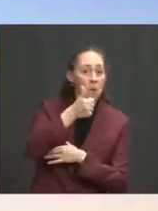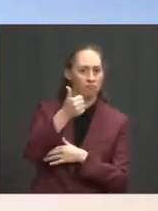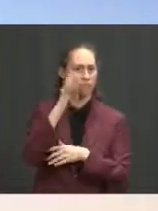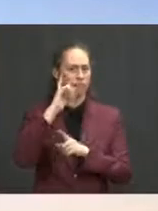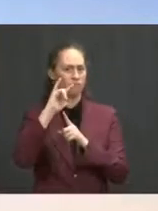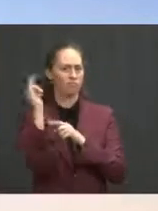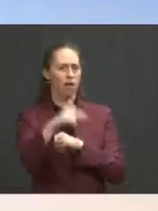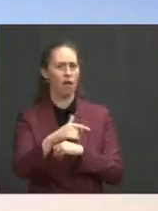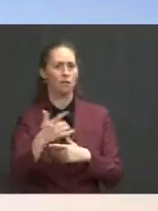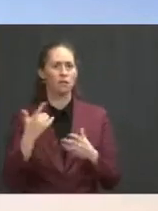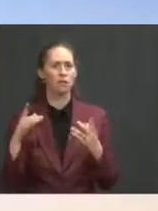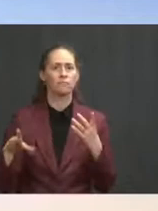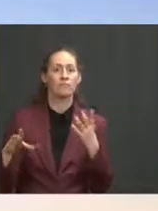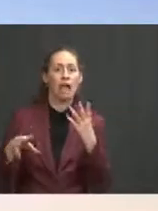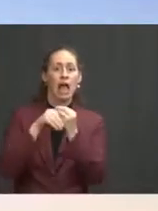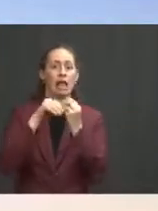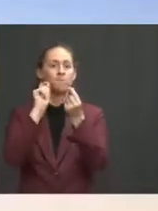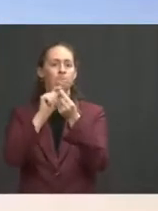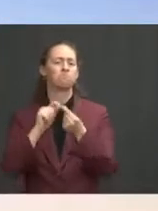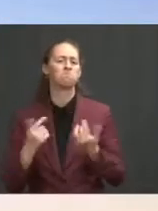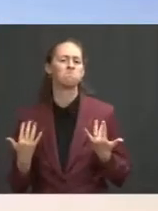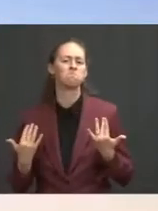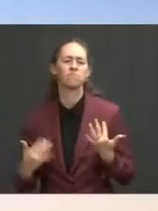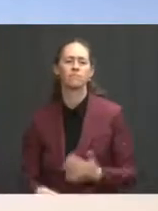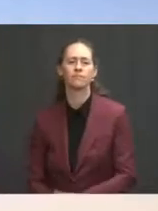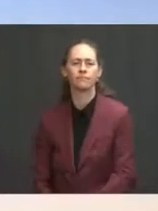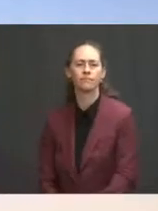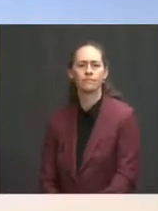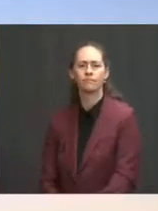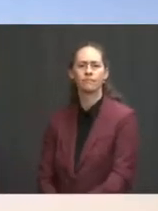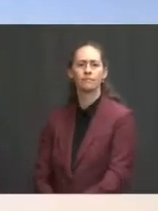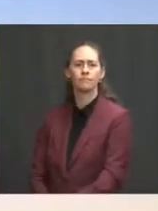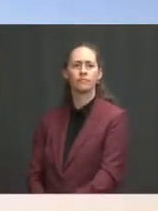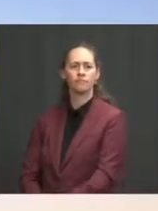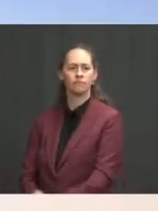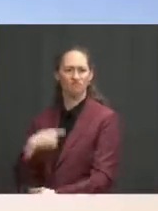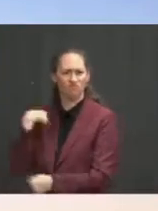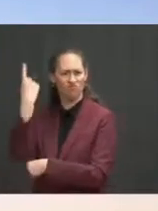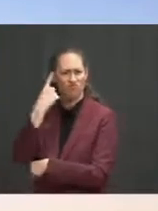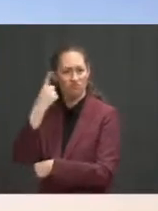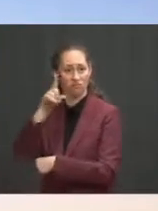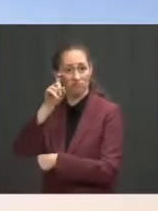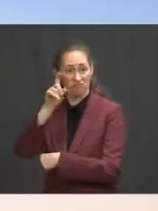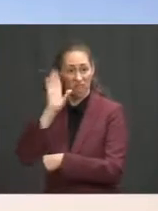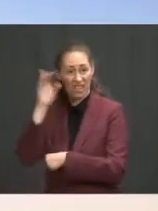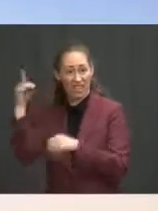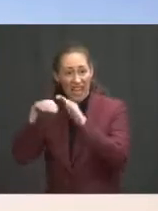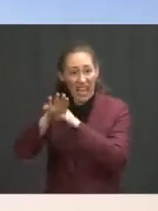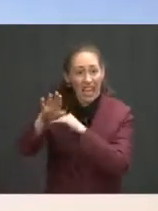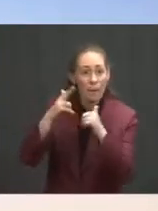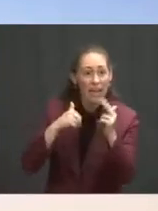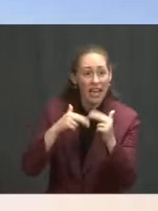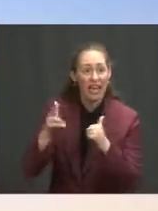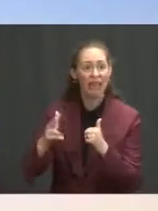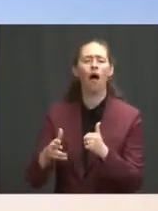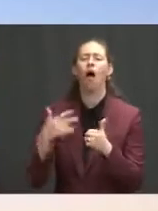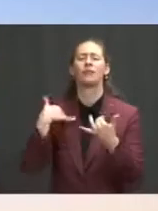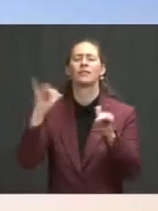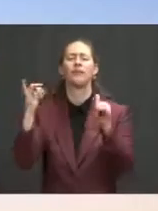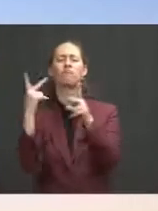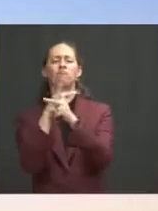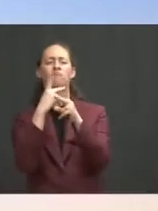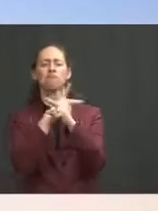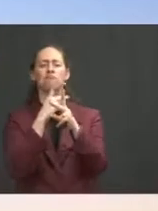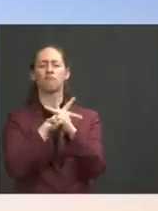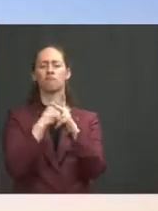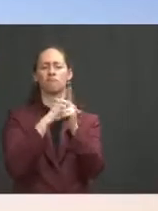specifics at this point. we're whether he'll visit the building or just not able to announce it yet? We're still working out the final components of the trip